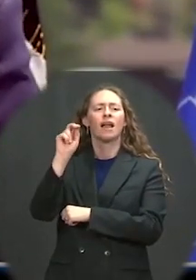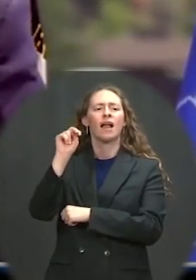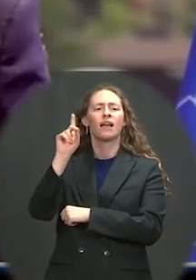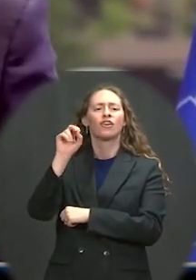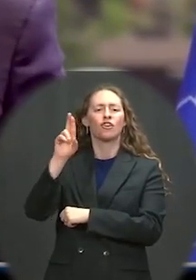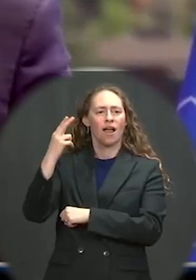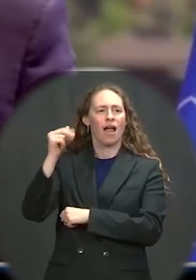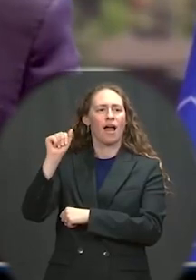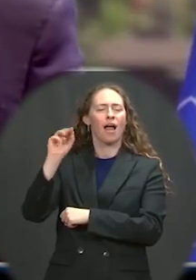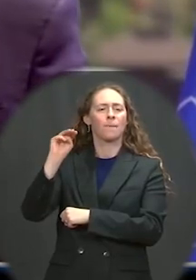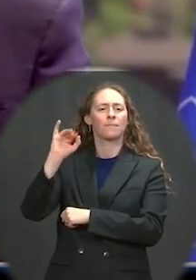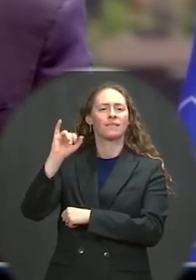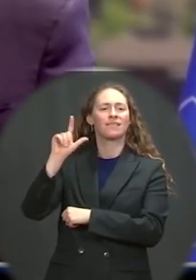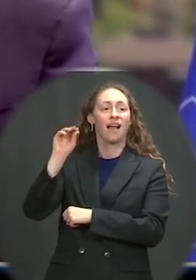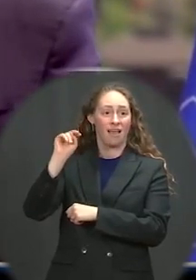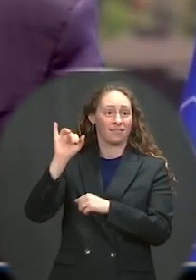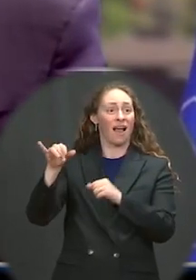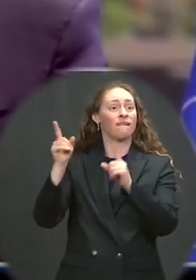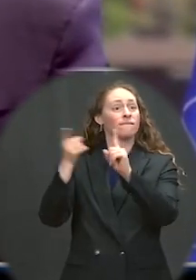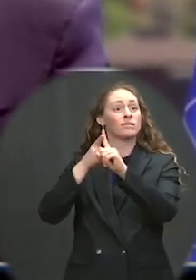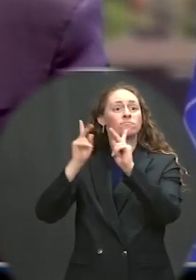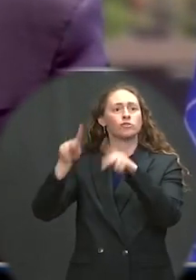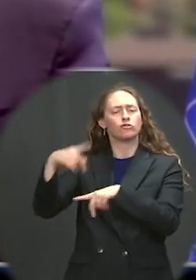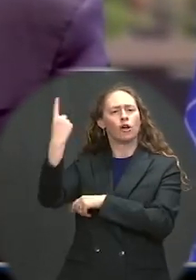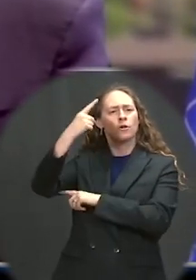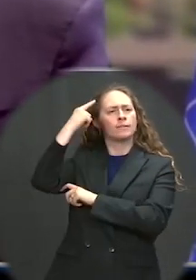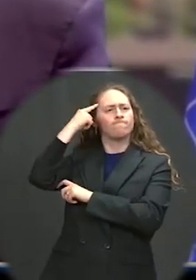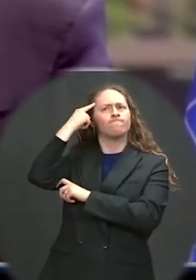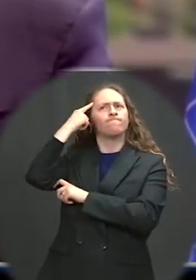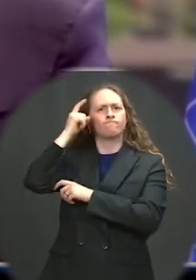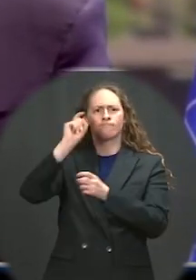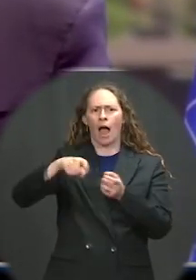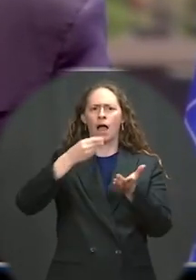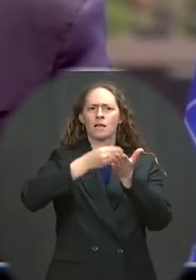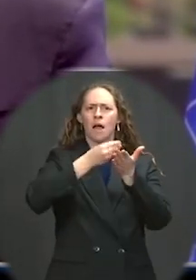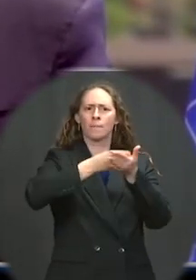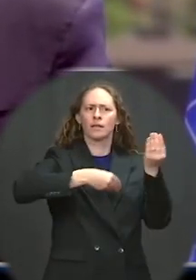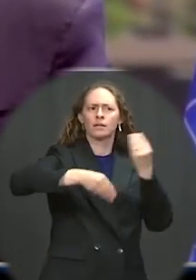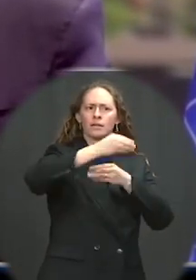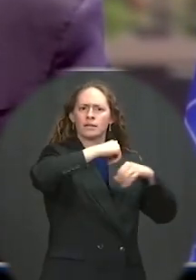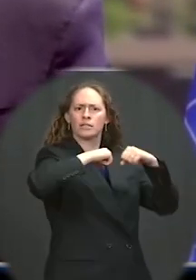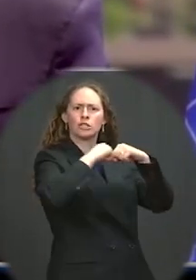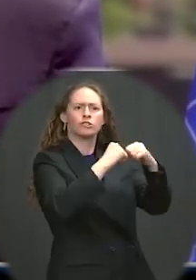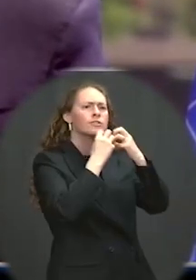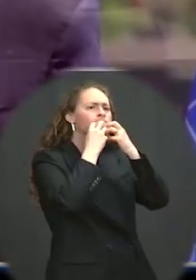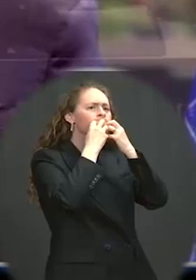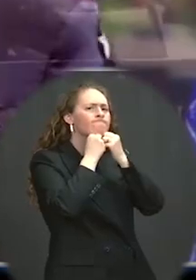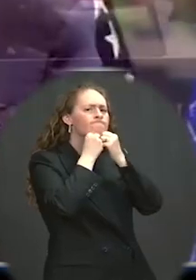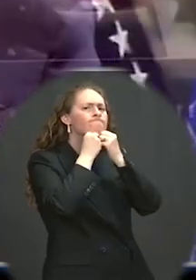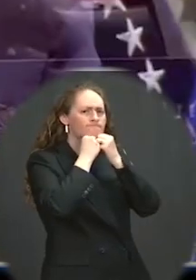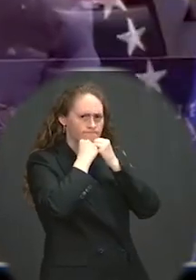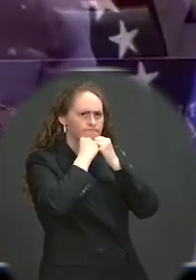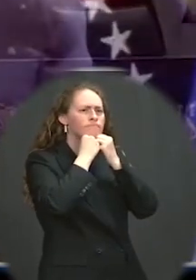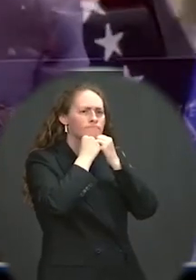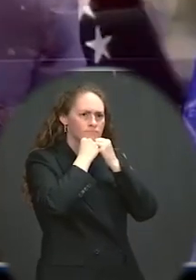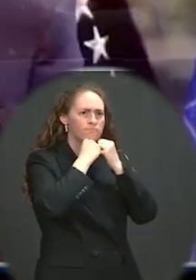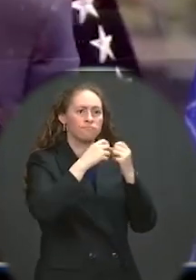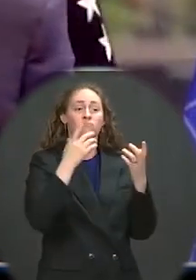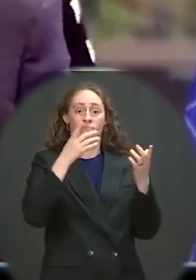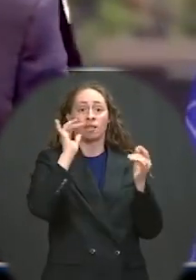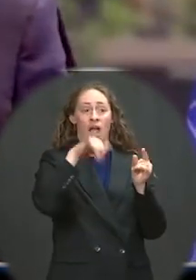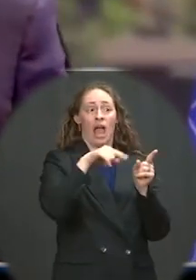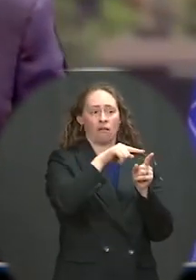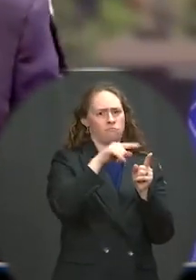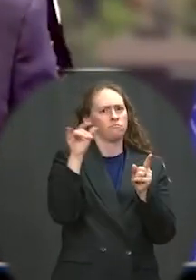national security when he created the Revenue Cutter Service. But if it was true in 1790,